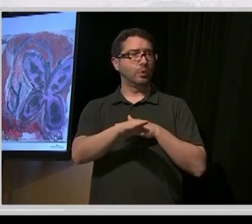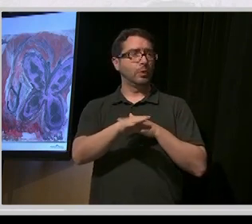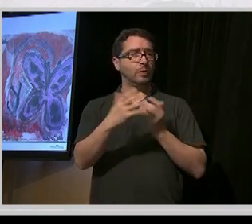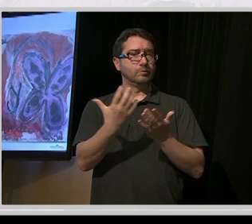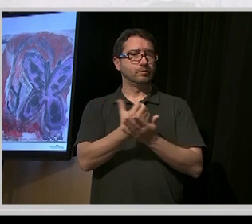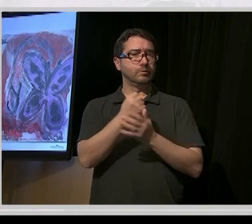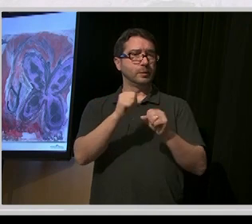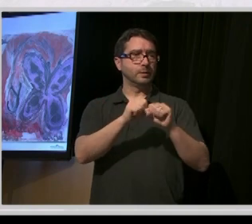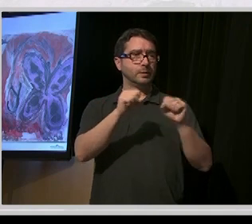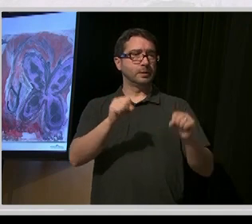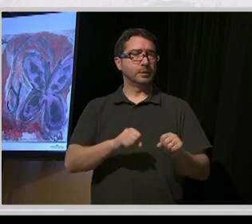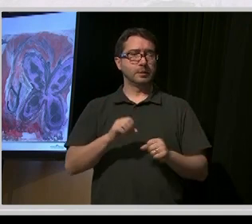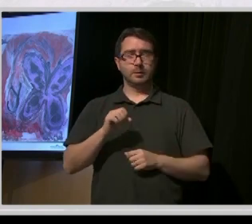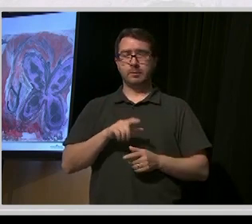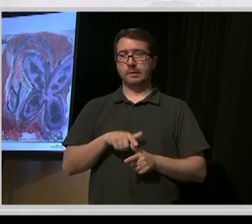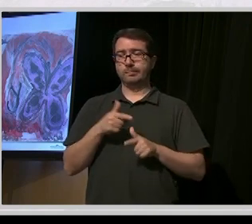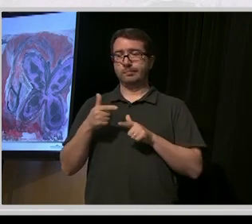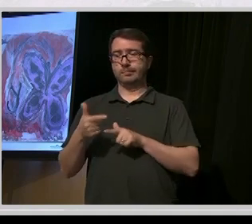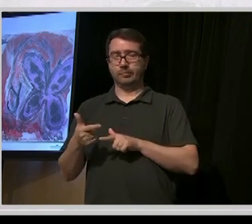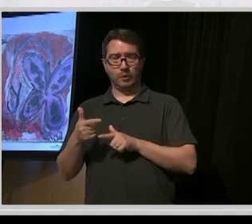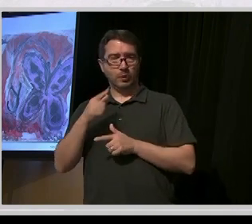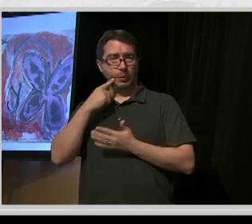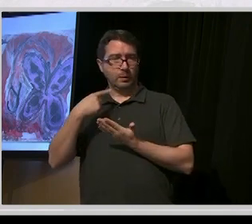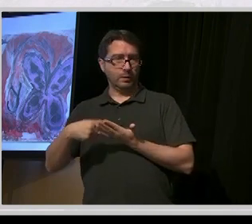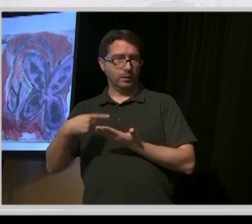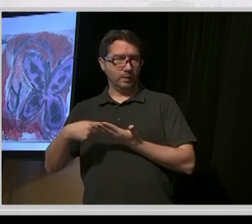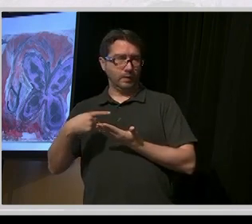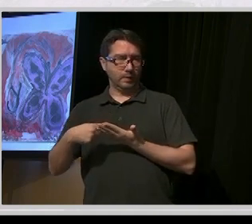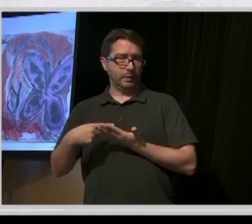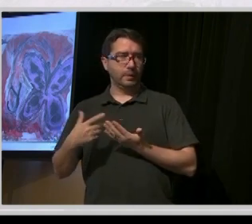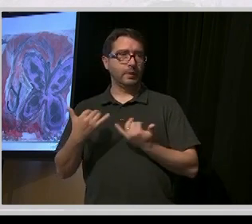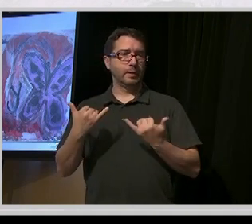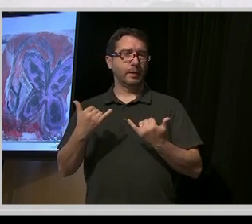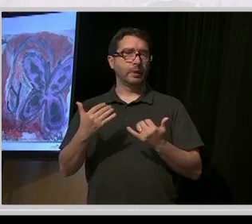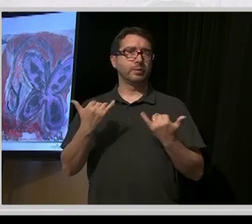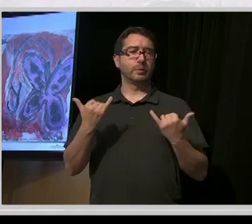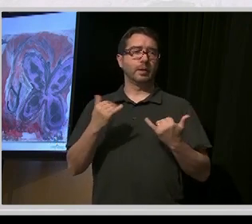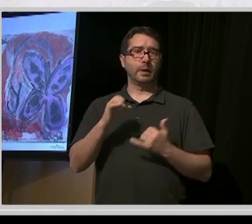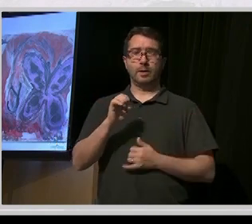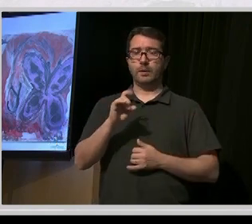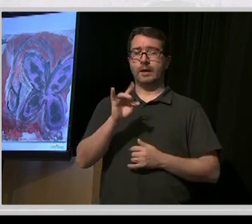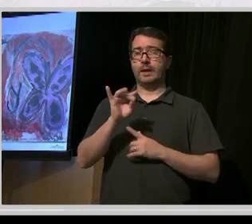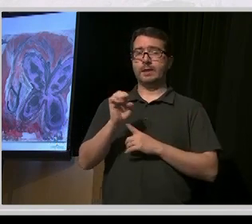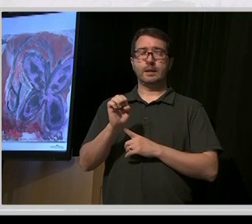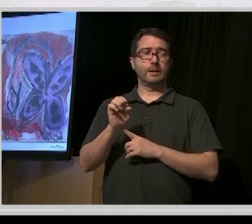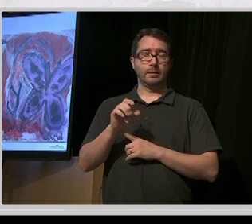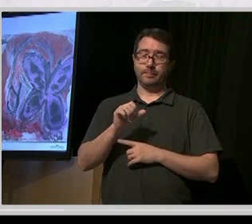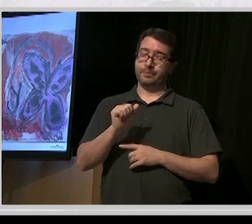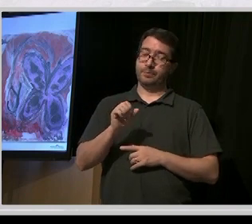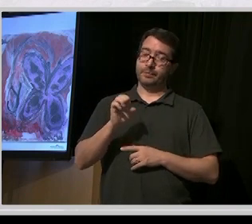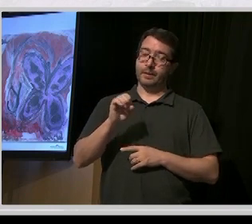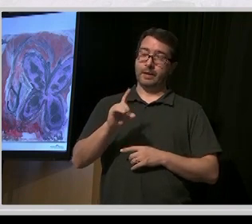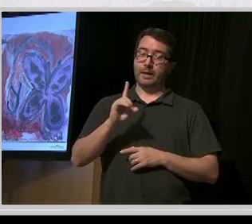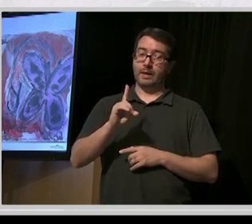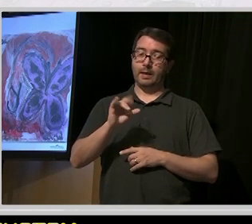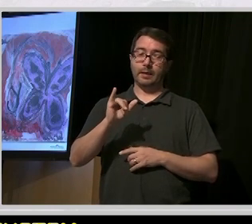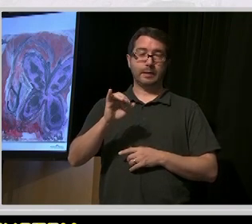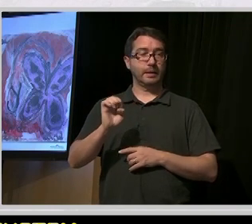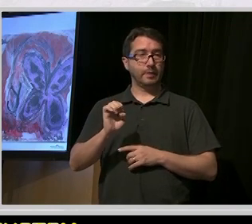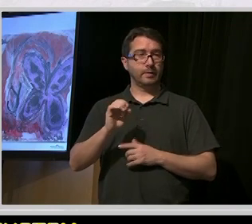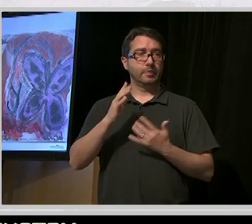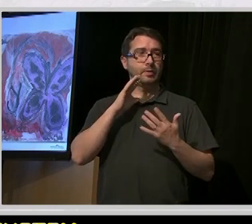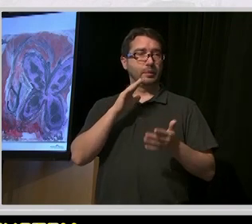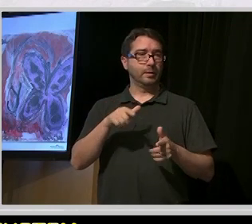the ways we're going to do that in the course of today. So I'm going to turn it back to Eddie for direction four.